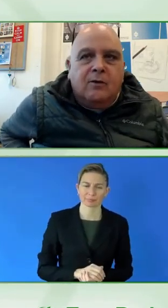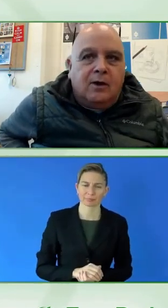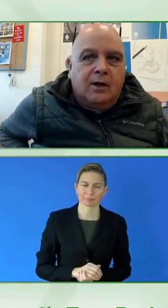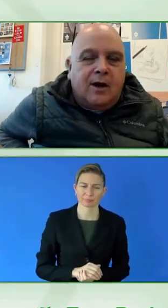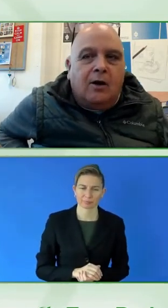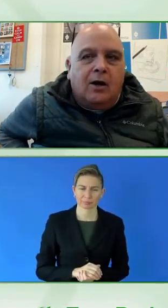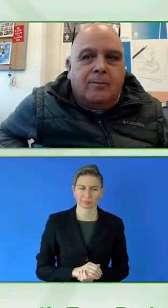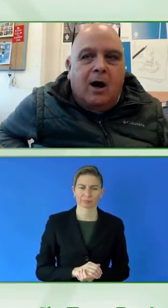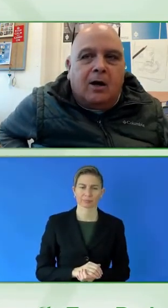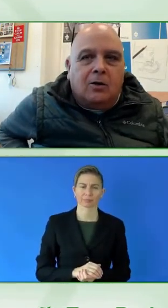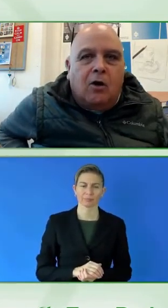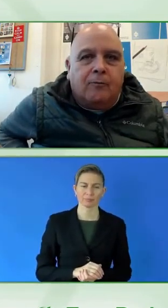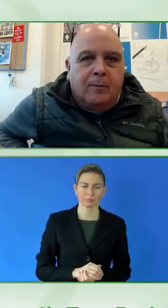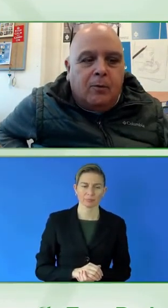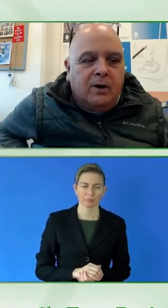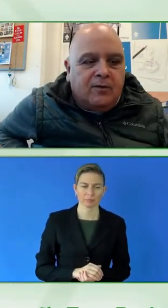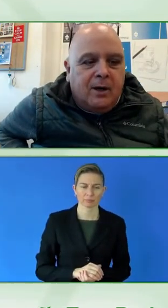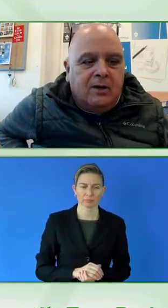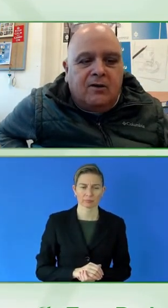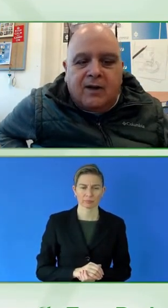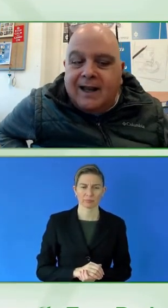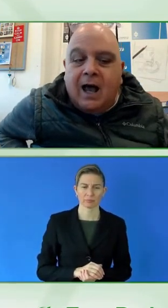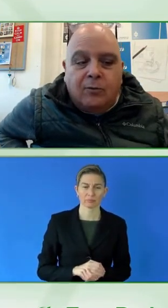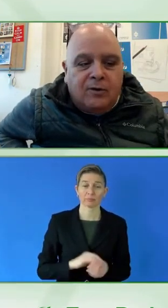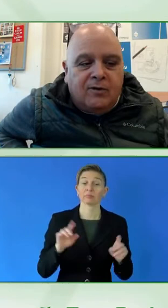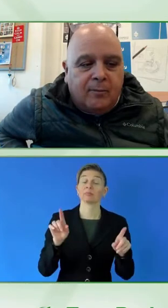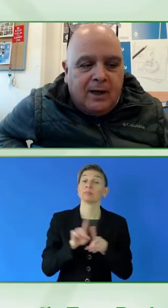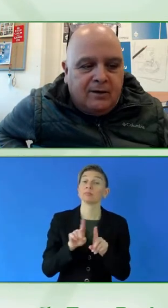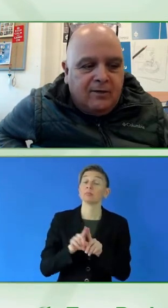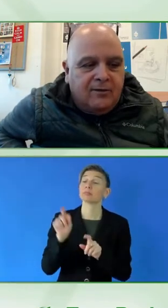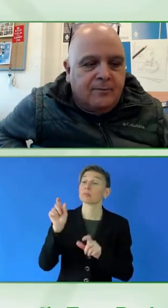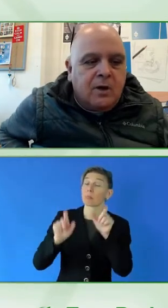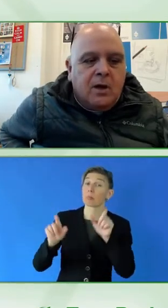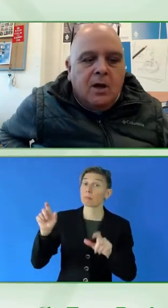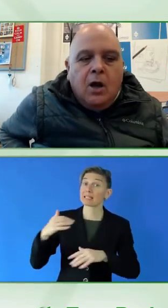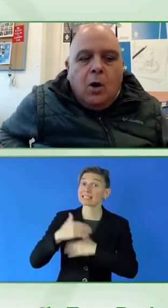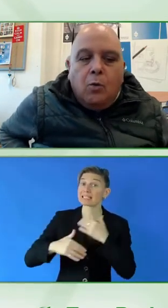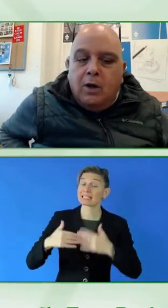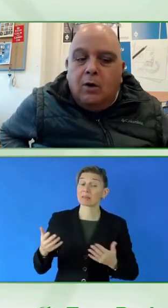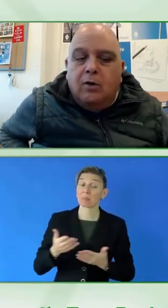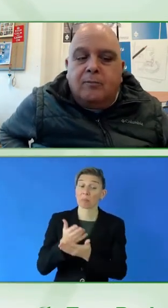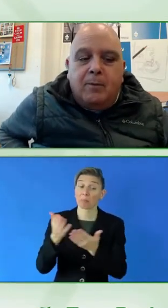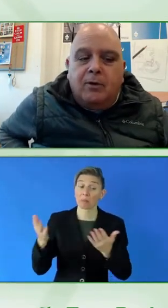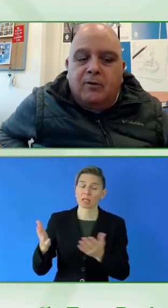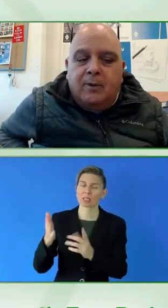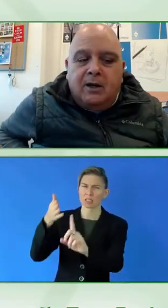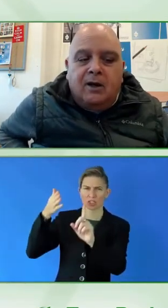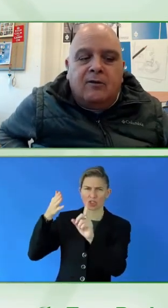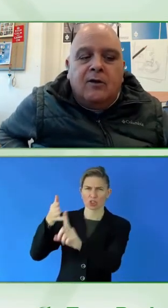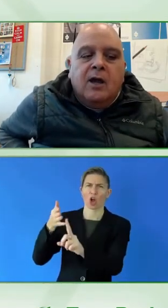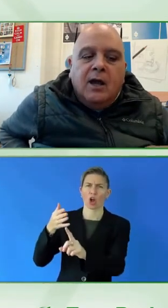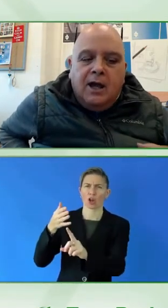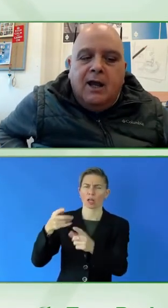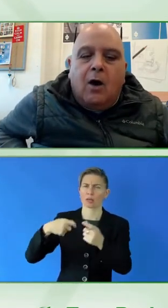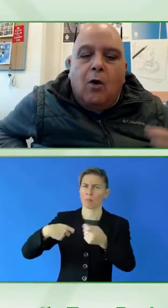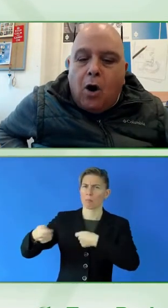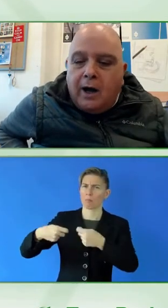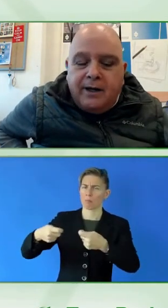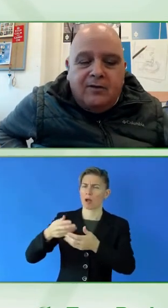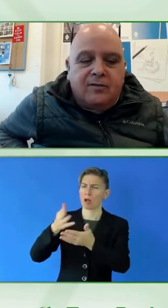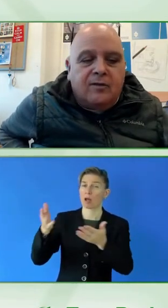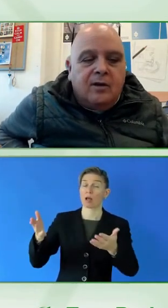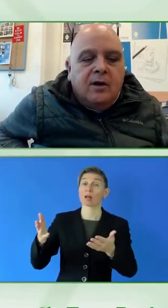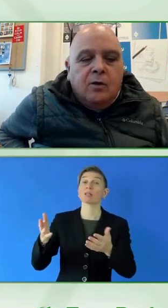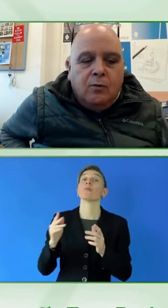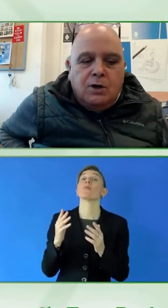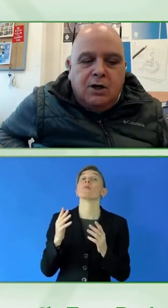target market of people with disabilities, clients with disabilities. We use people with disabilities in our